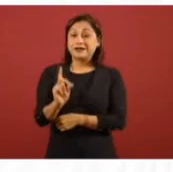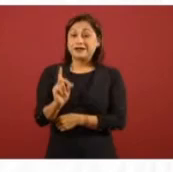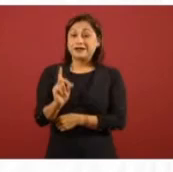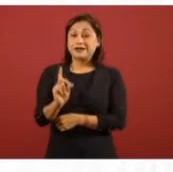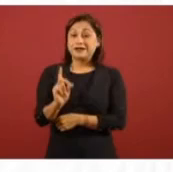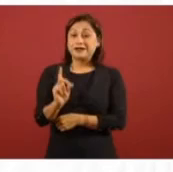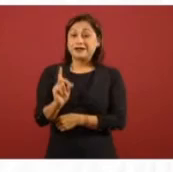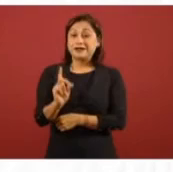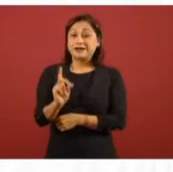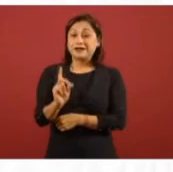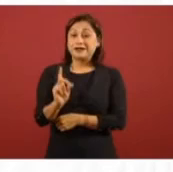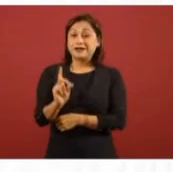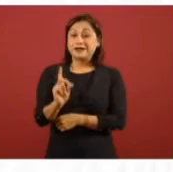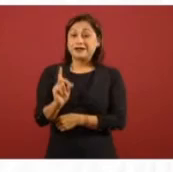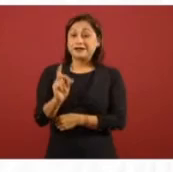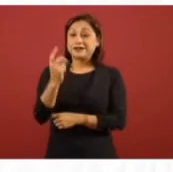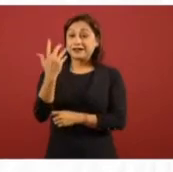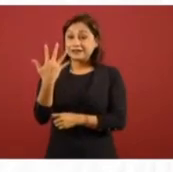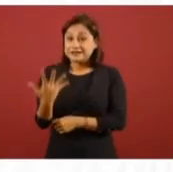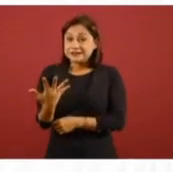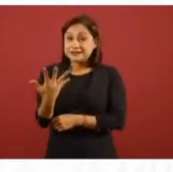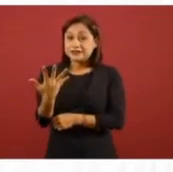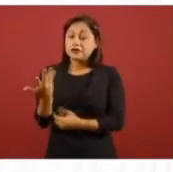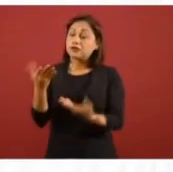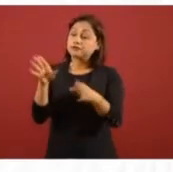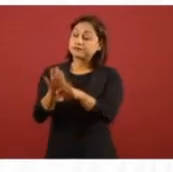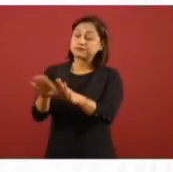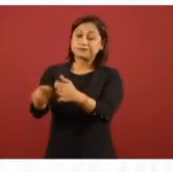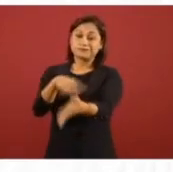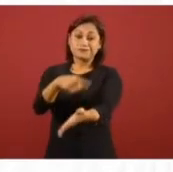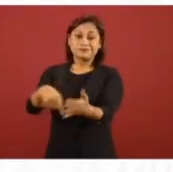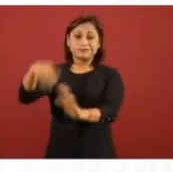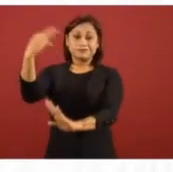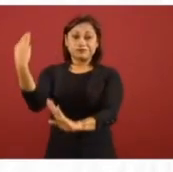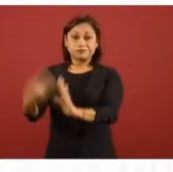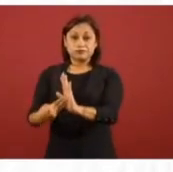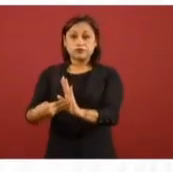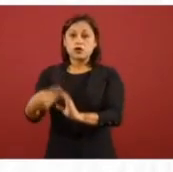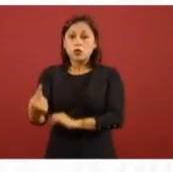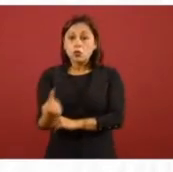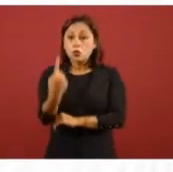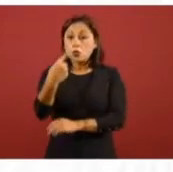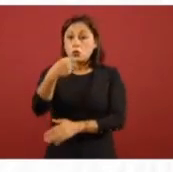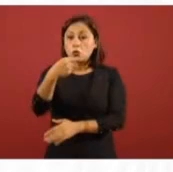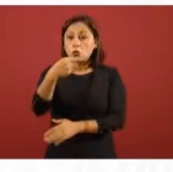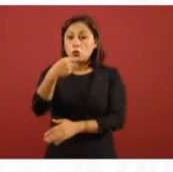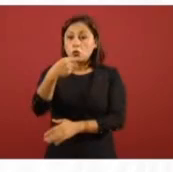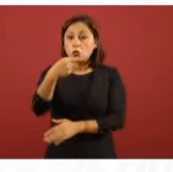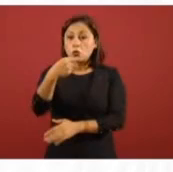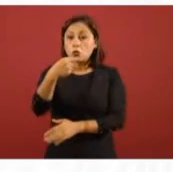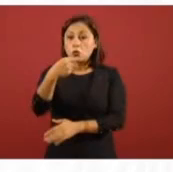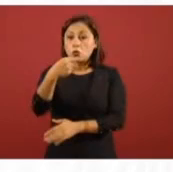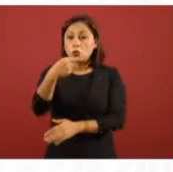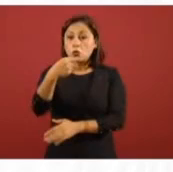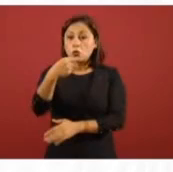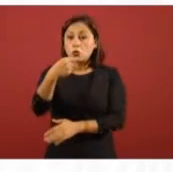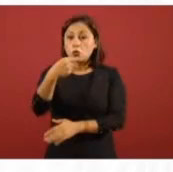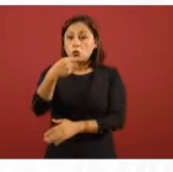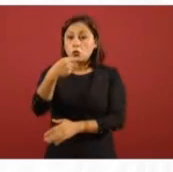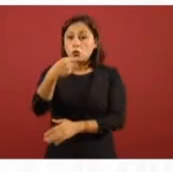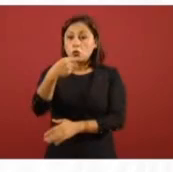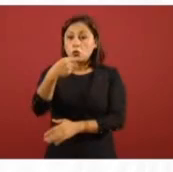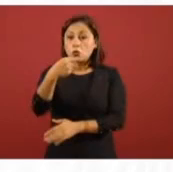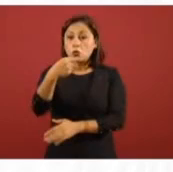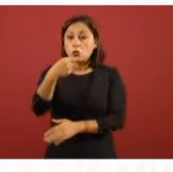think they are not sure one way or the other. ...unno se dejó verificar. Oh, I'm sorry. One did not